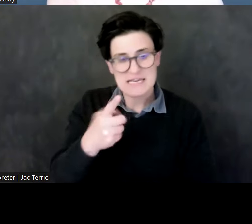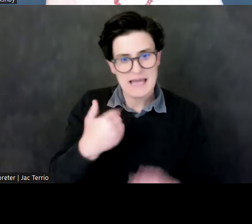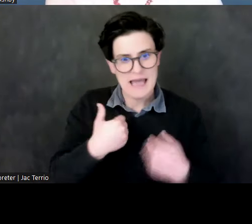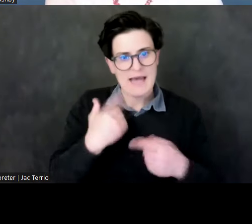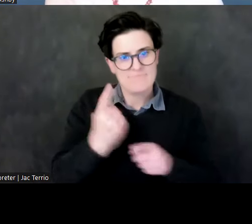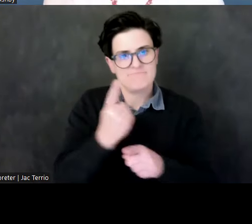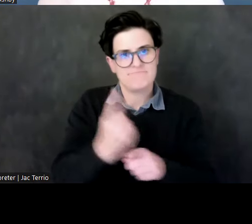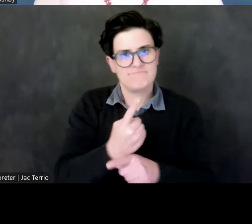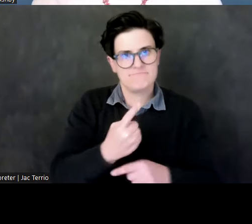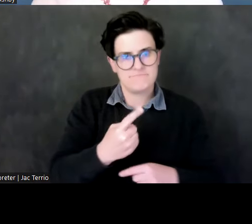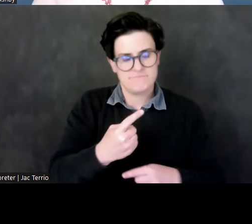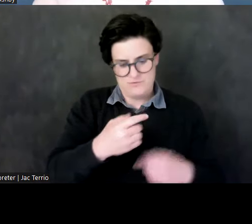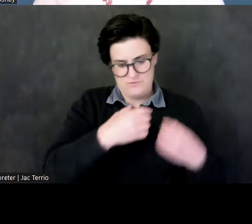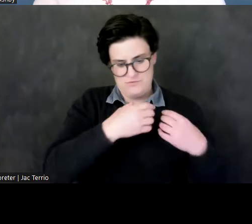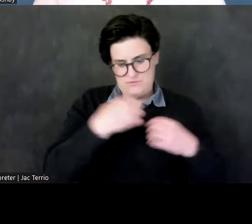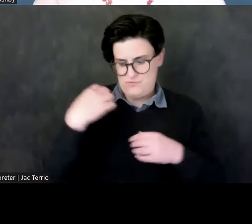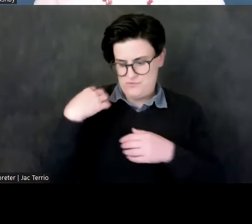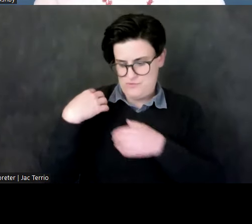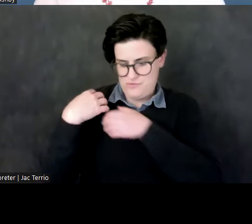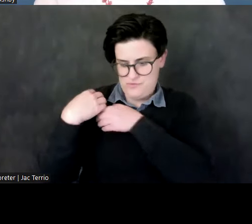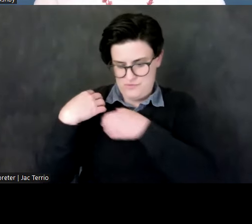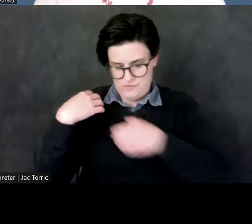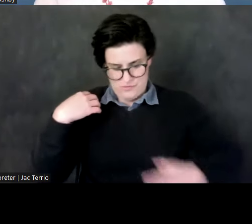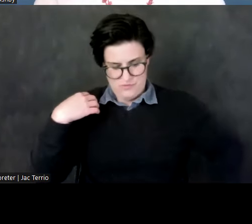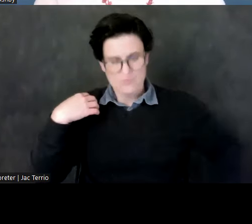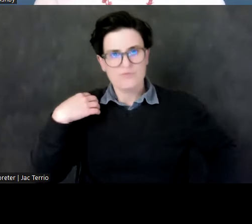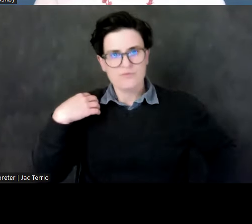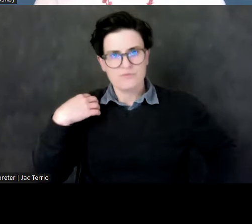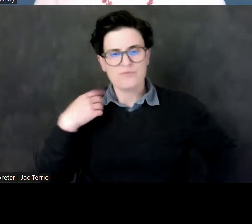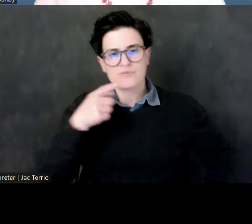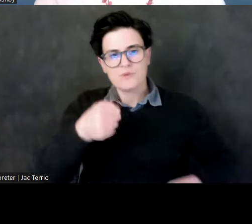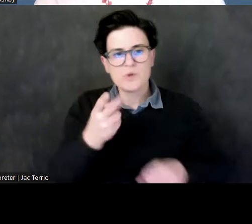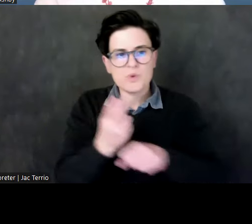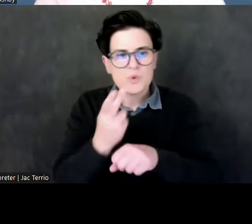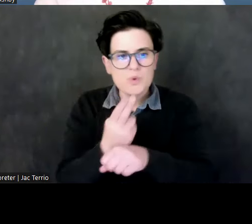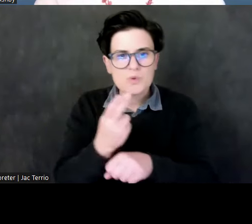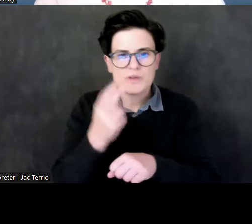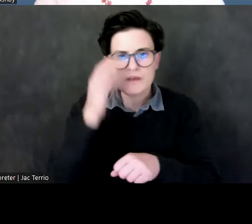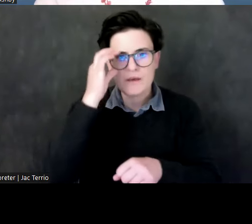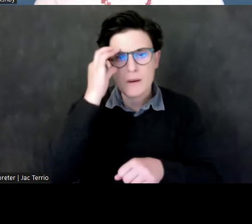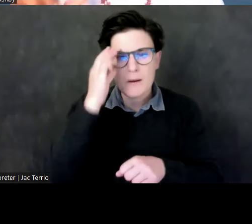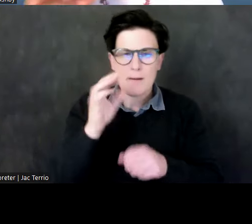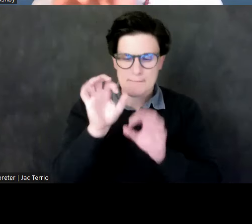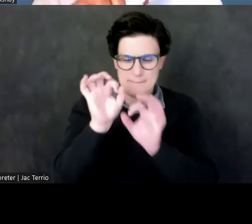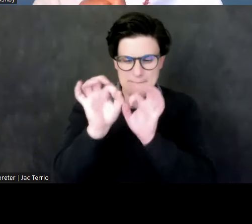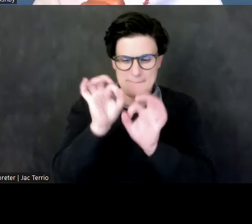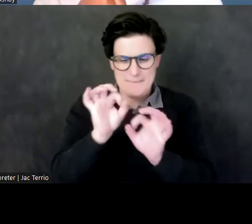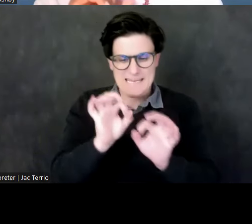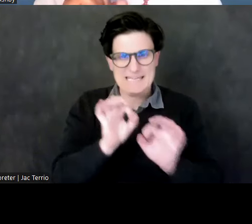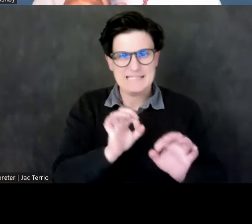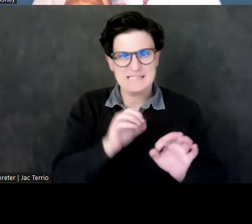over her right shoulder to the left. She's wearing these ball beads that you may have noticed on that